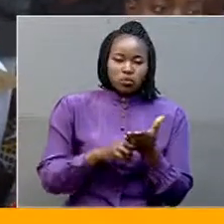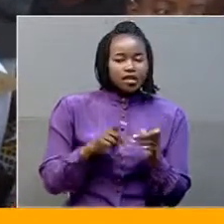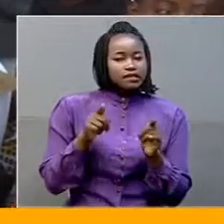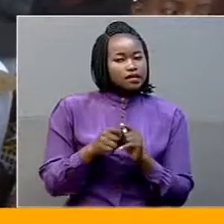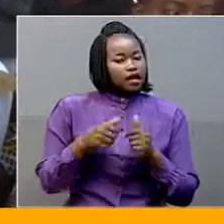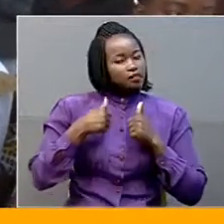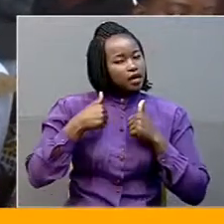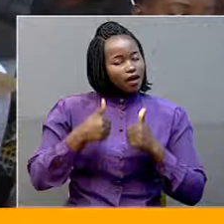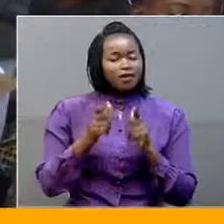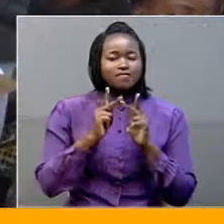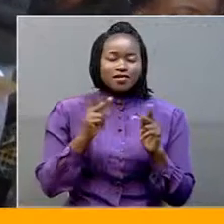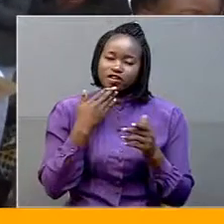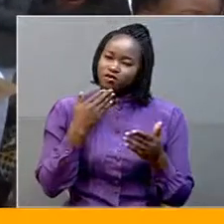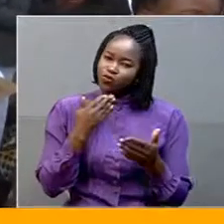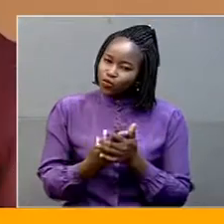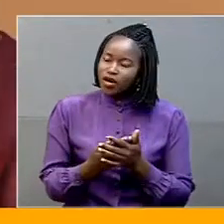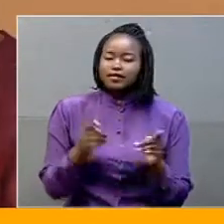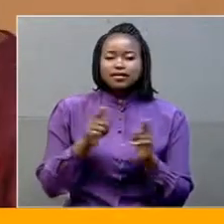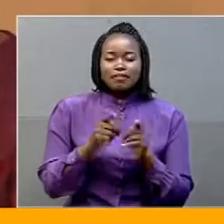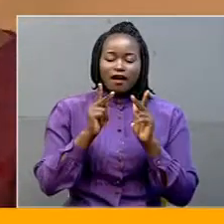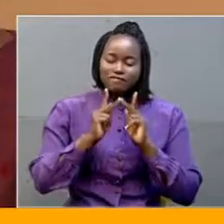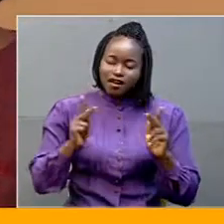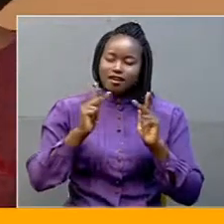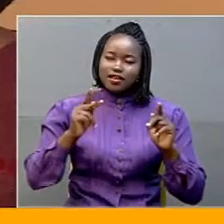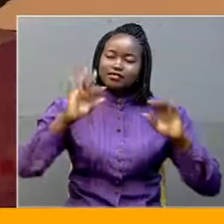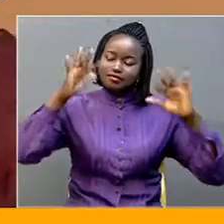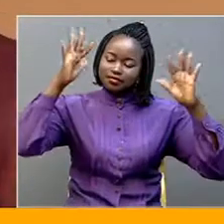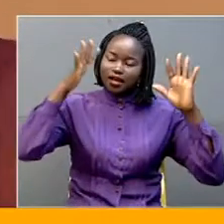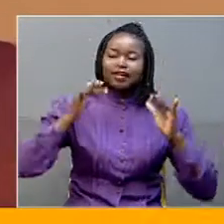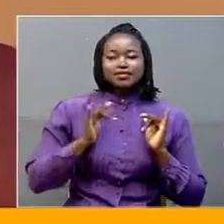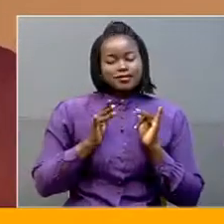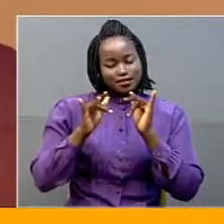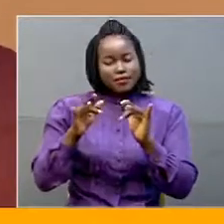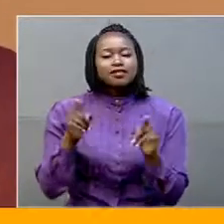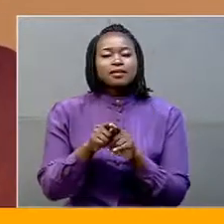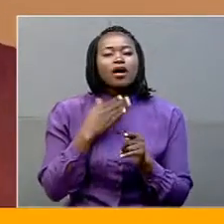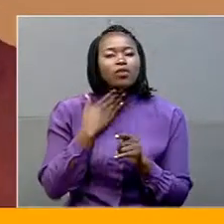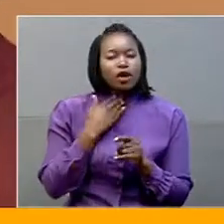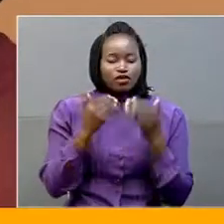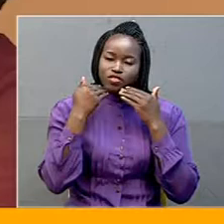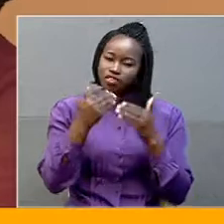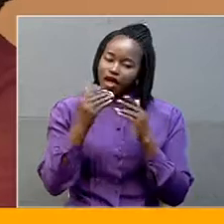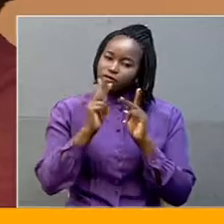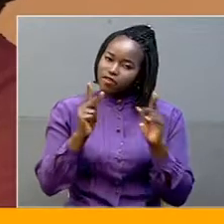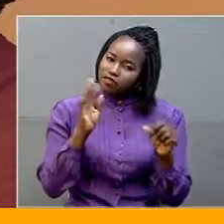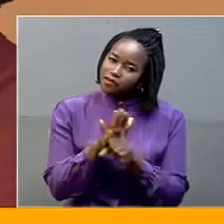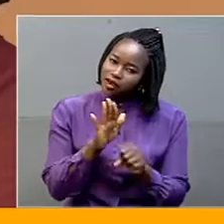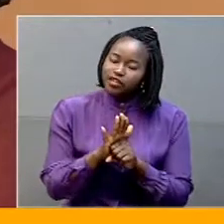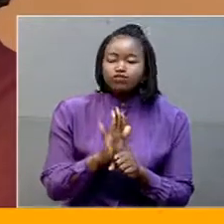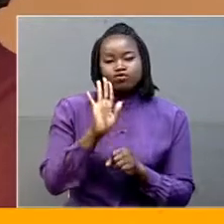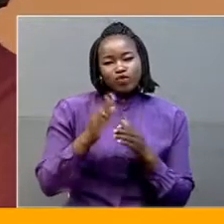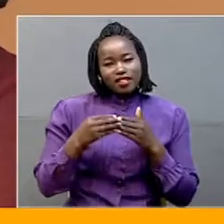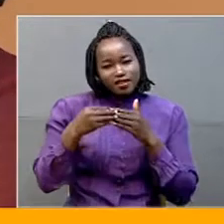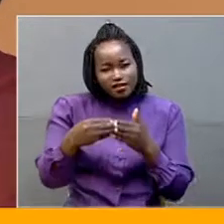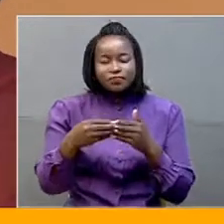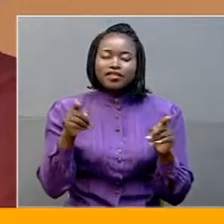we held a very, very successful summit. And I would like to thank you very much for your leadership. And thank